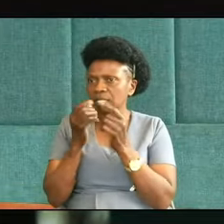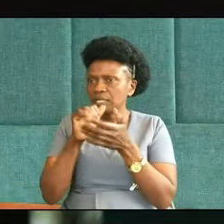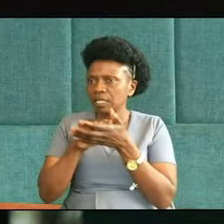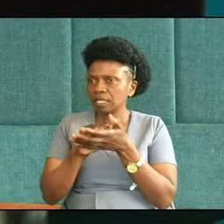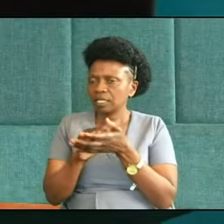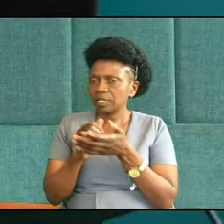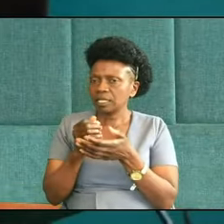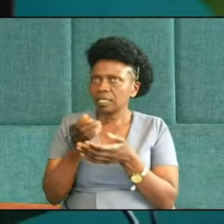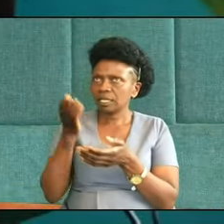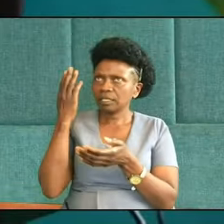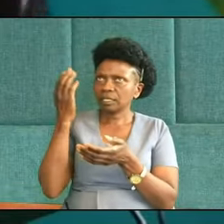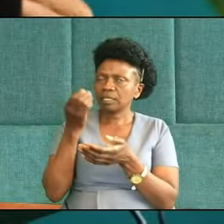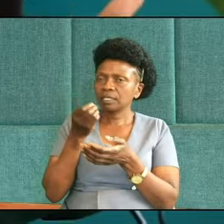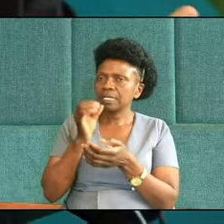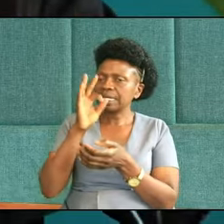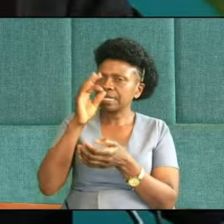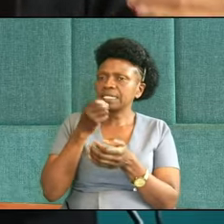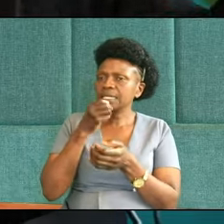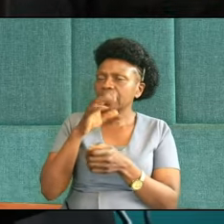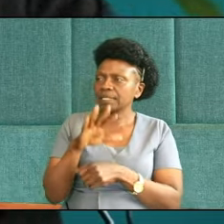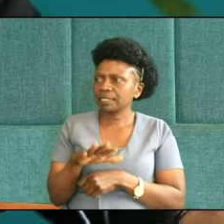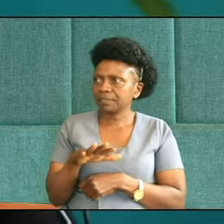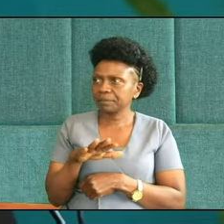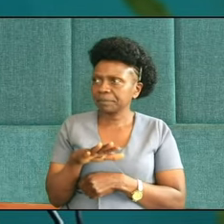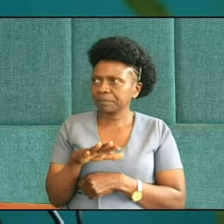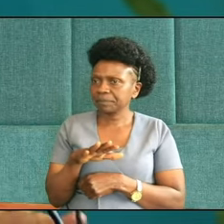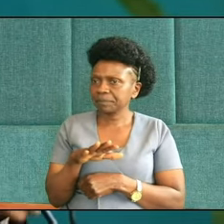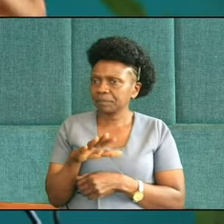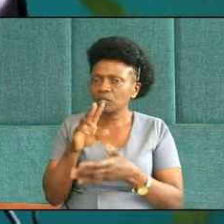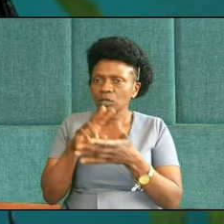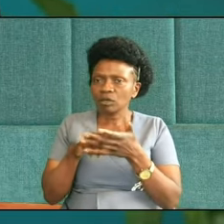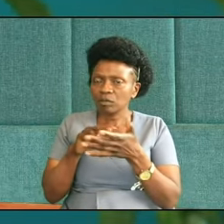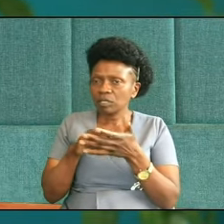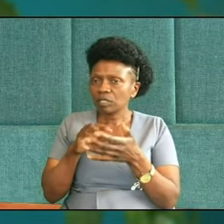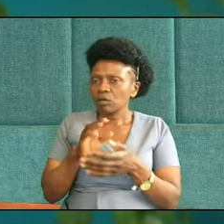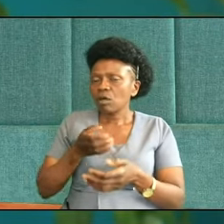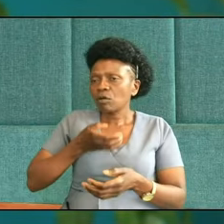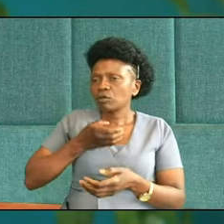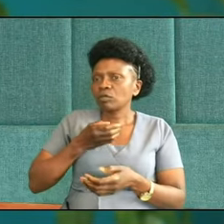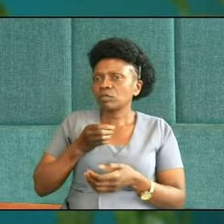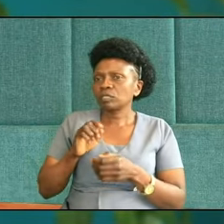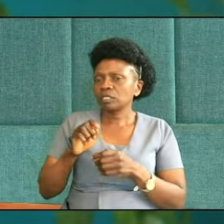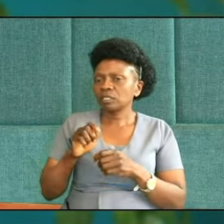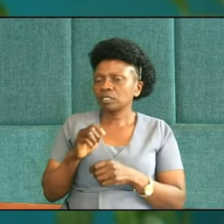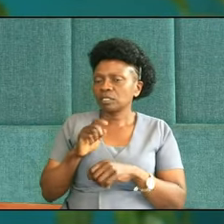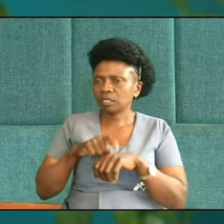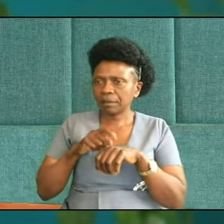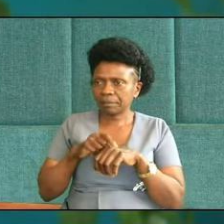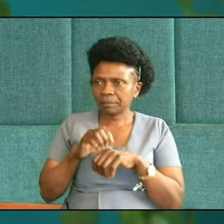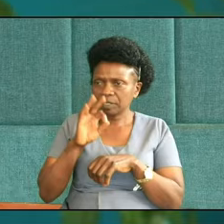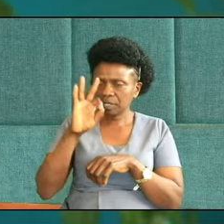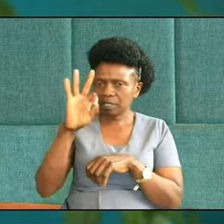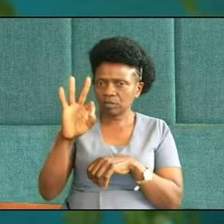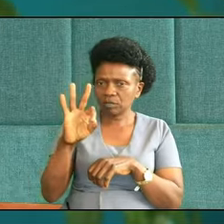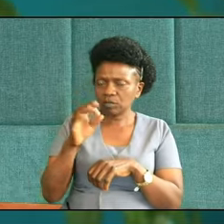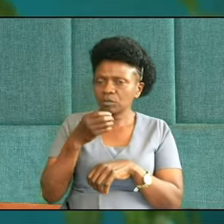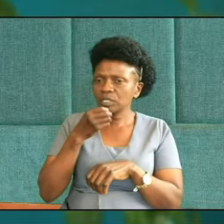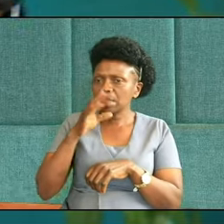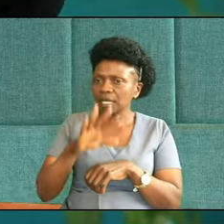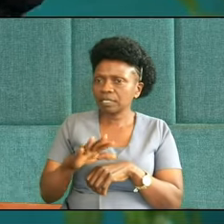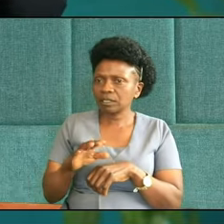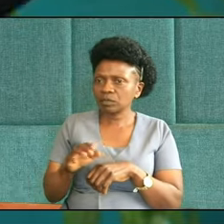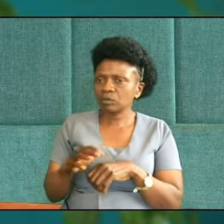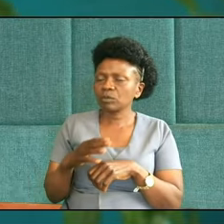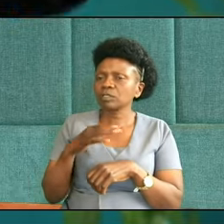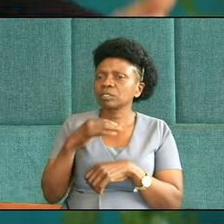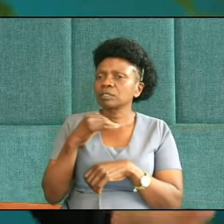three sons. He didn't raise them properly. You can read that later on. Two of those sons were extremely wicked. The